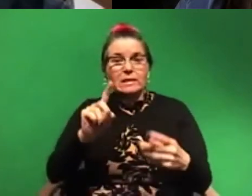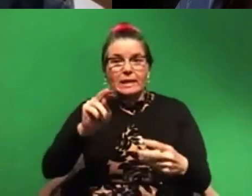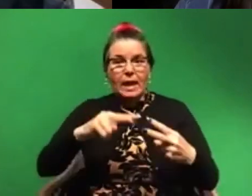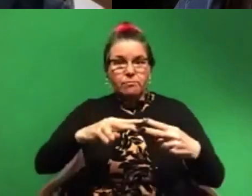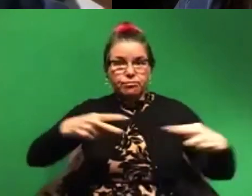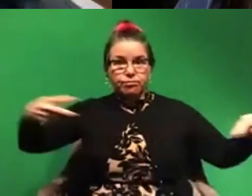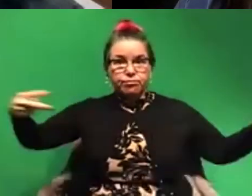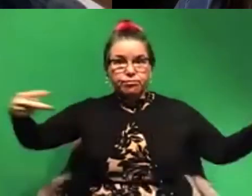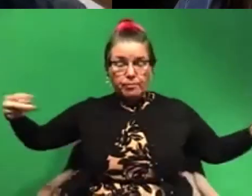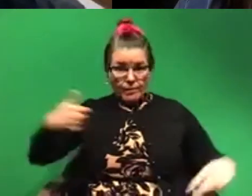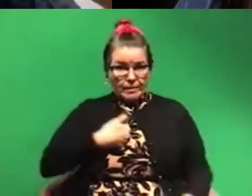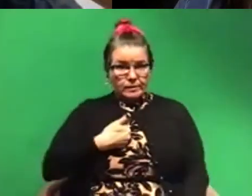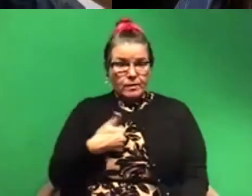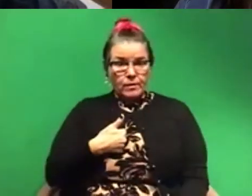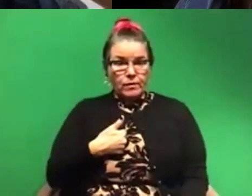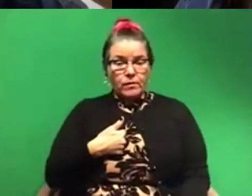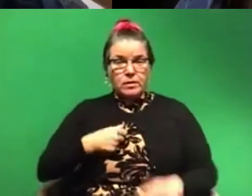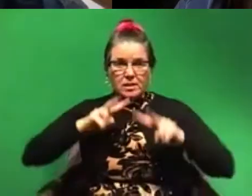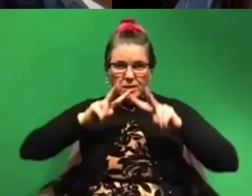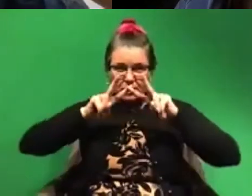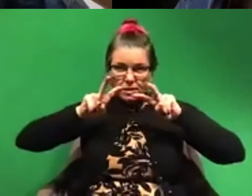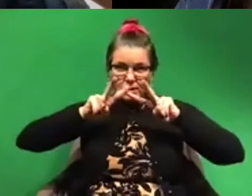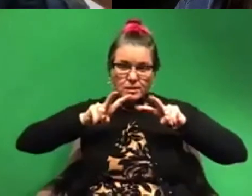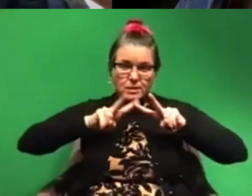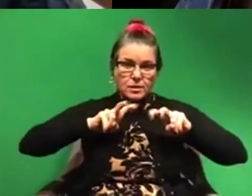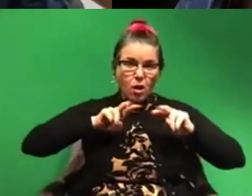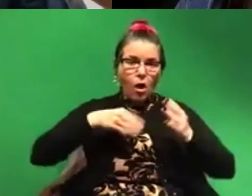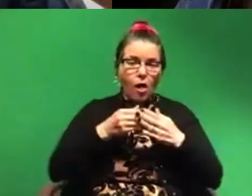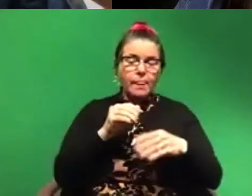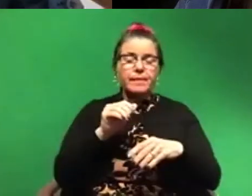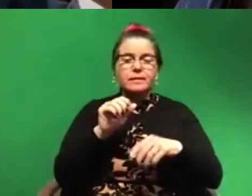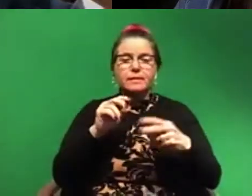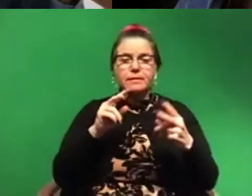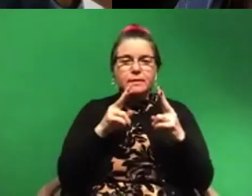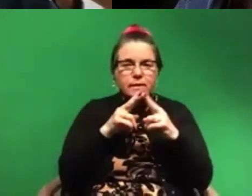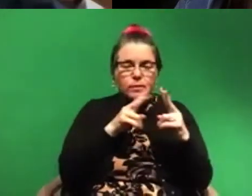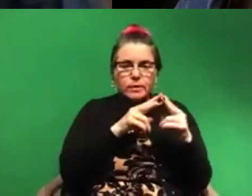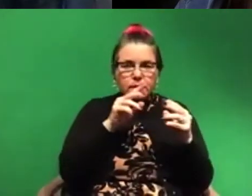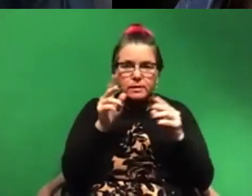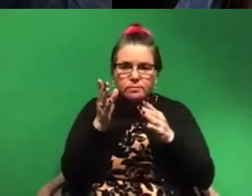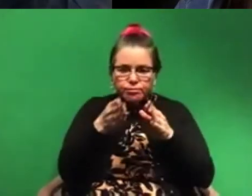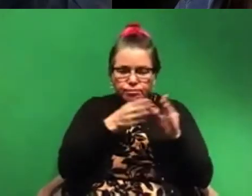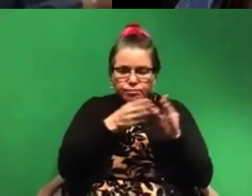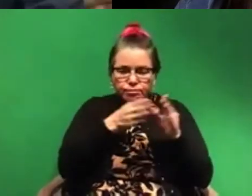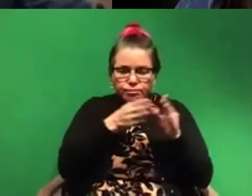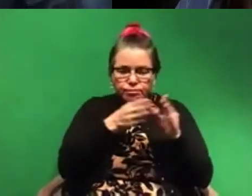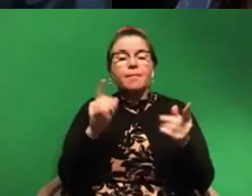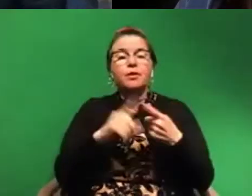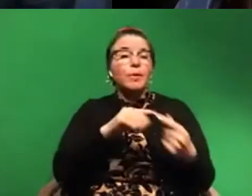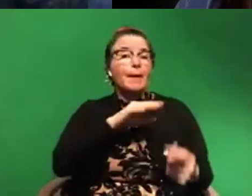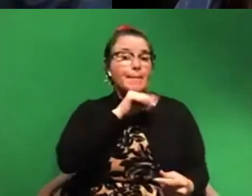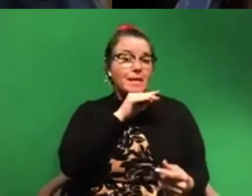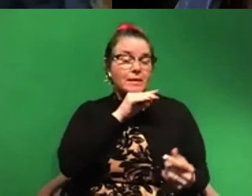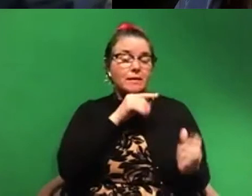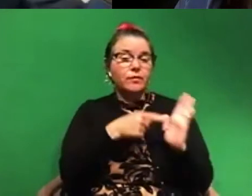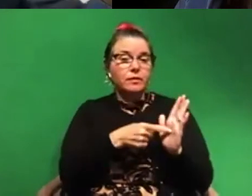and look at all of the, the, the particular base sequences on that string and compare it to a pig, there